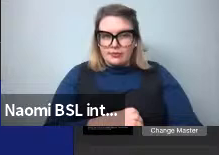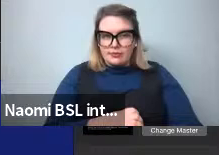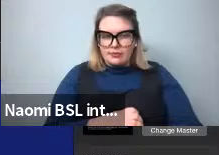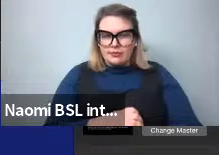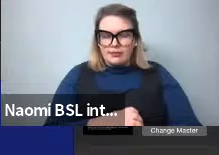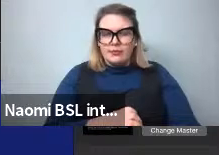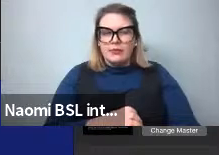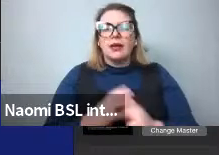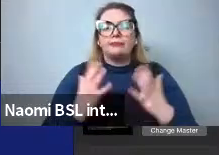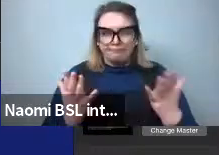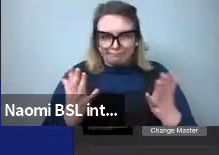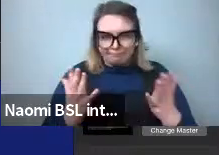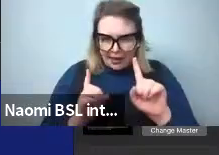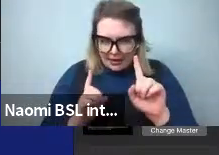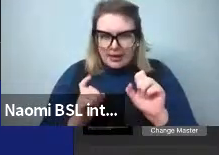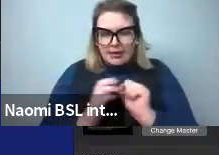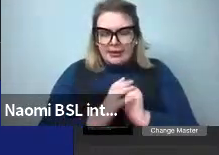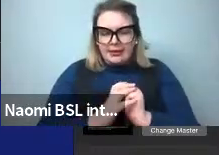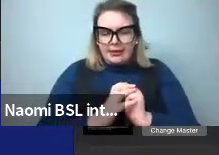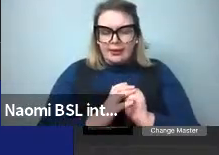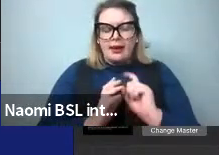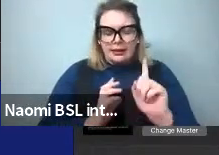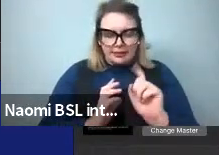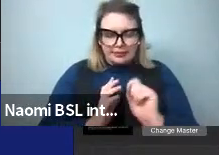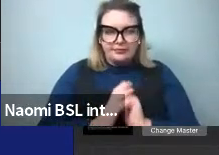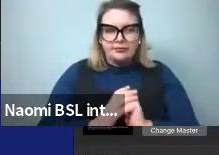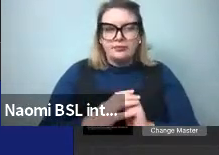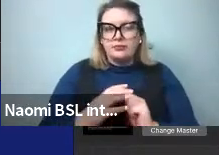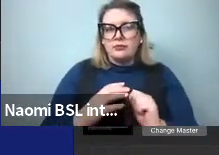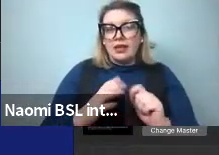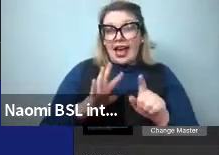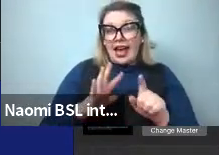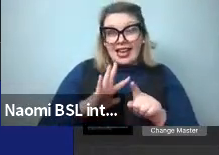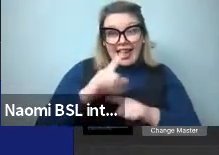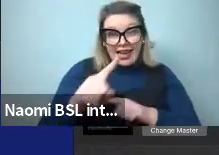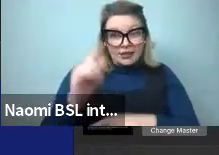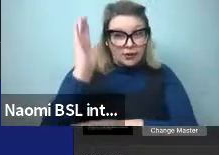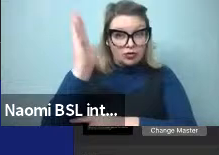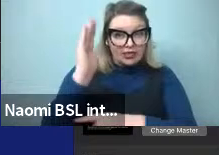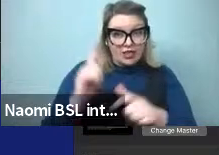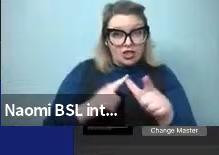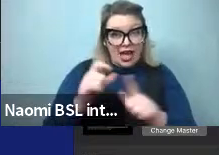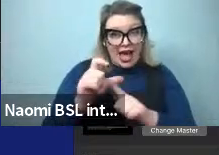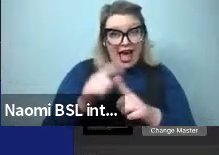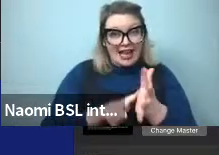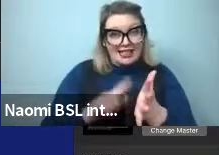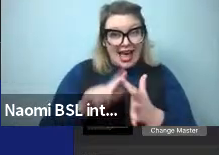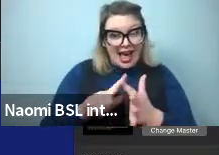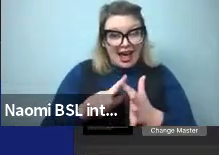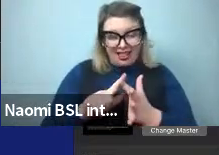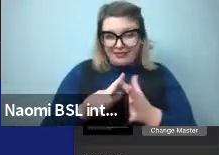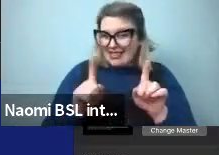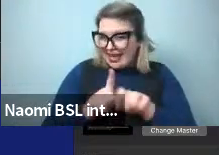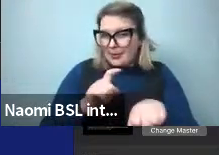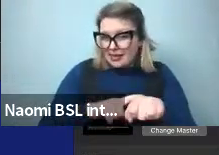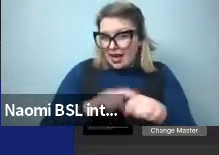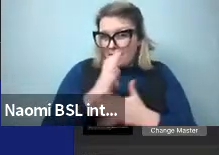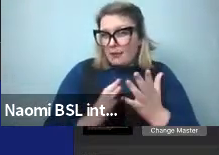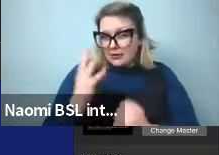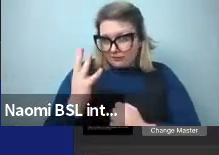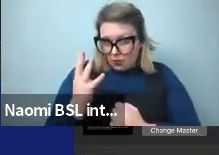I'd also like to just take this chance to highlight that Adele will be talking next week. At the same time, her talk is titled, The